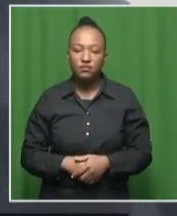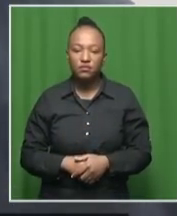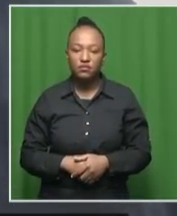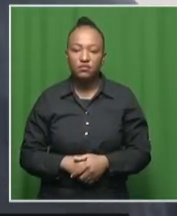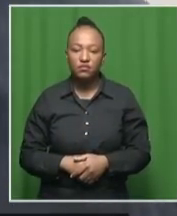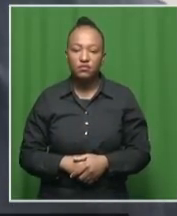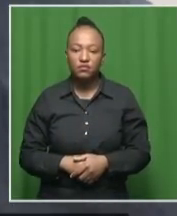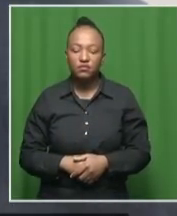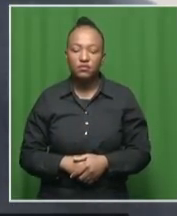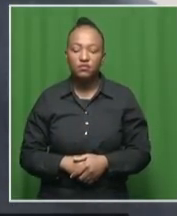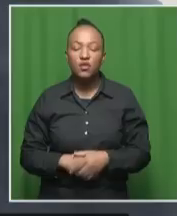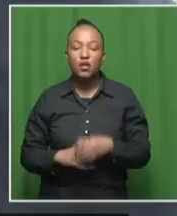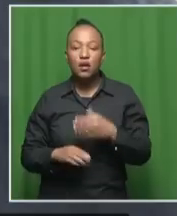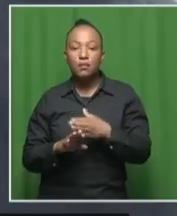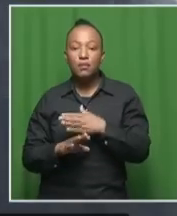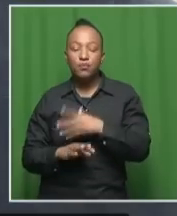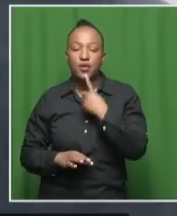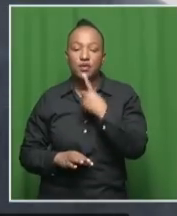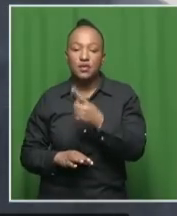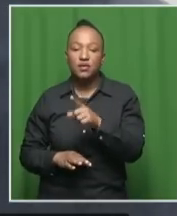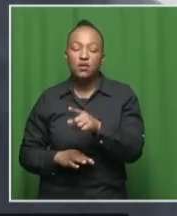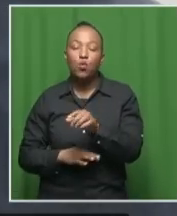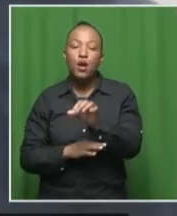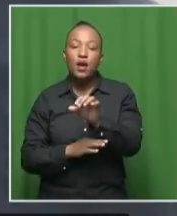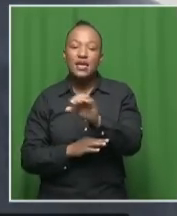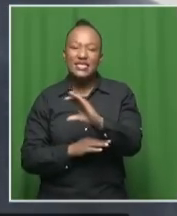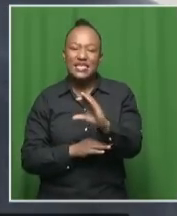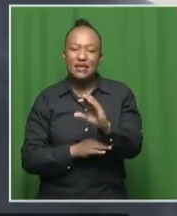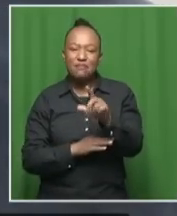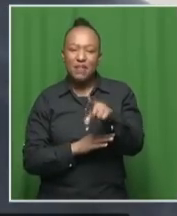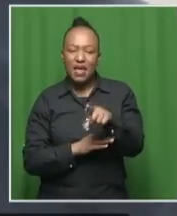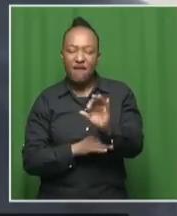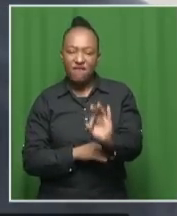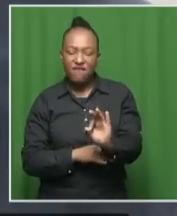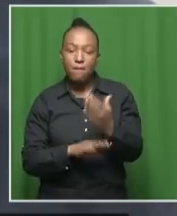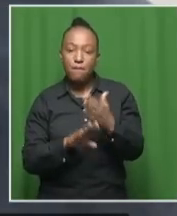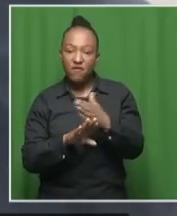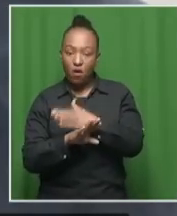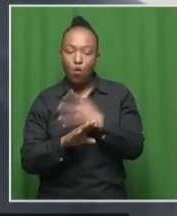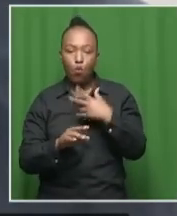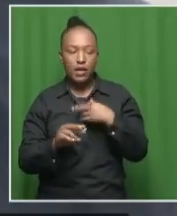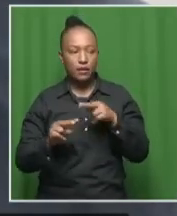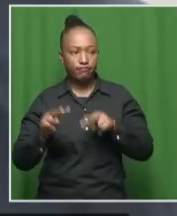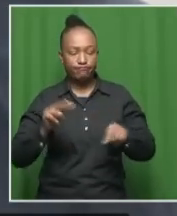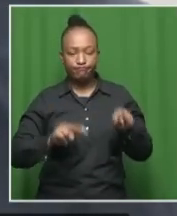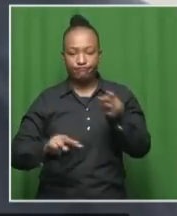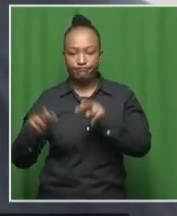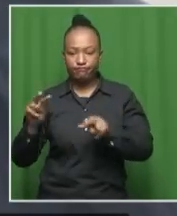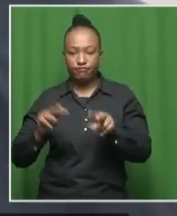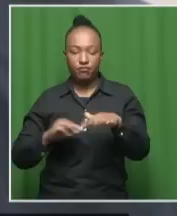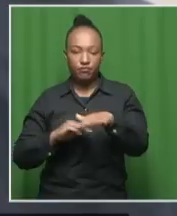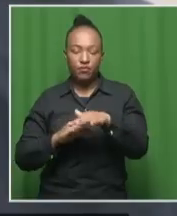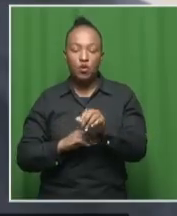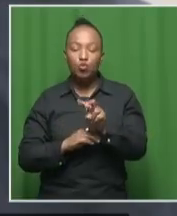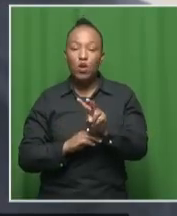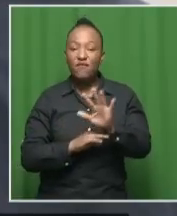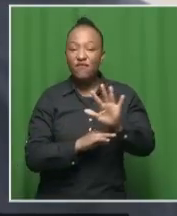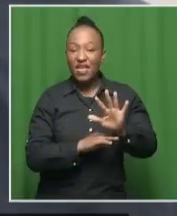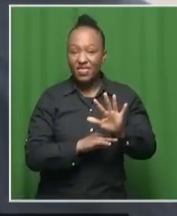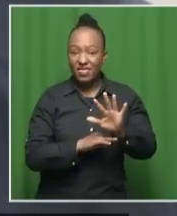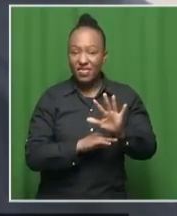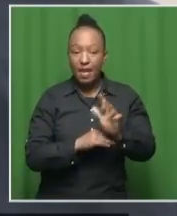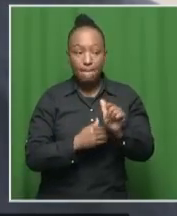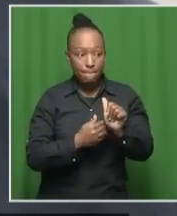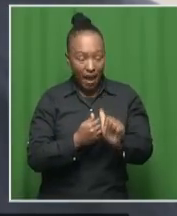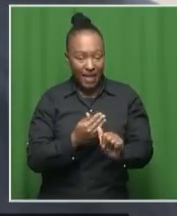What I said because I used to work with CPF. We used to patrol the area and from the 25th of